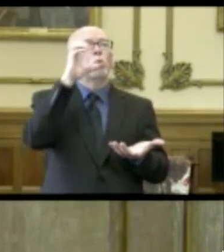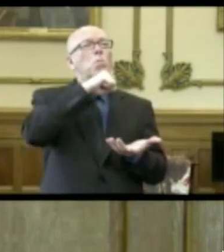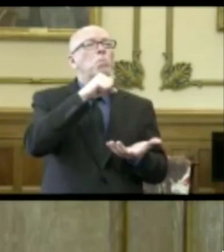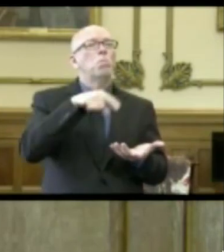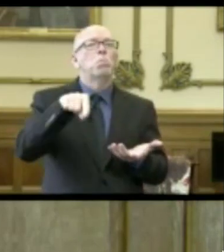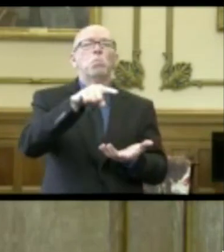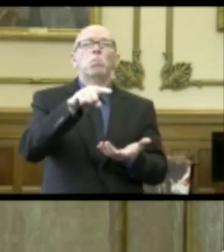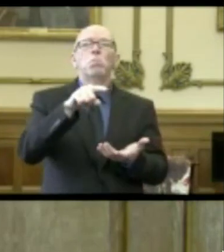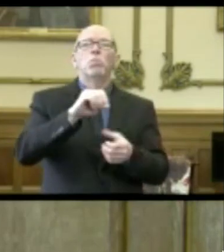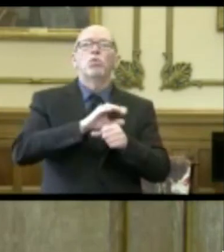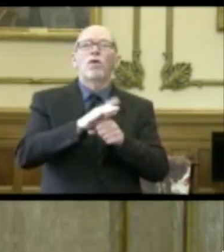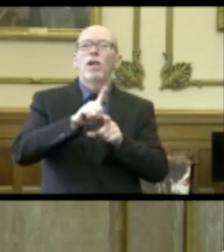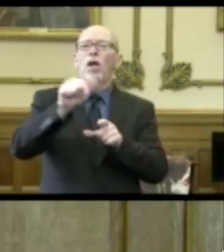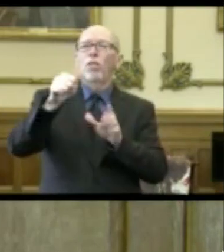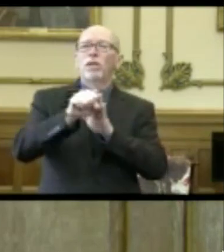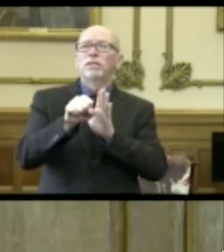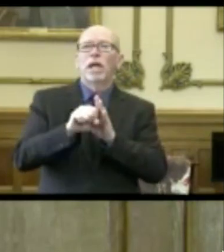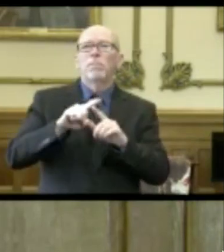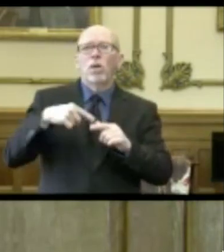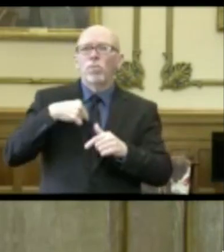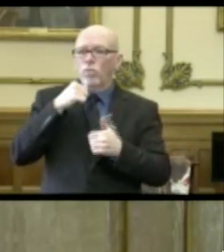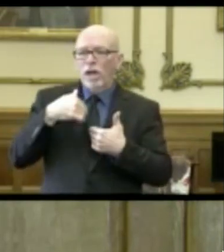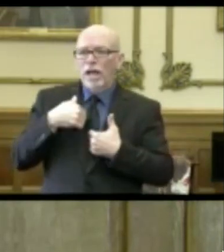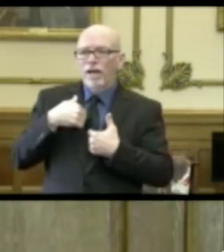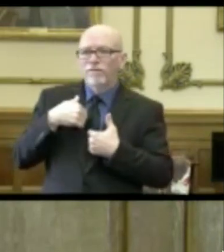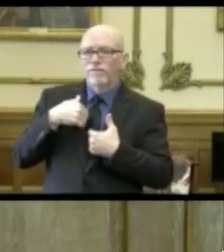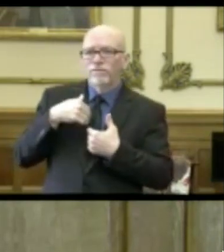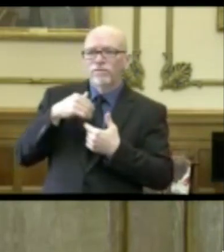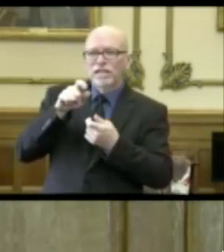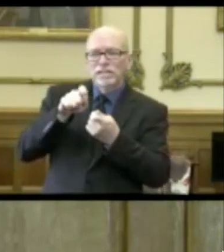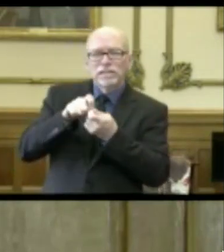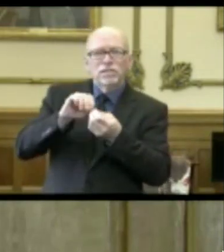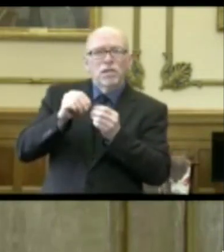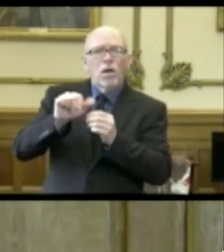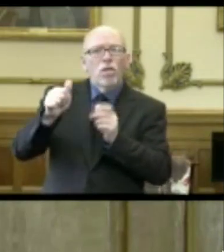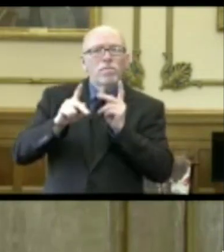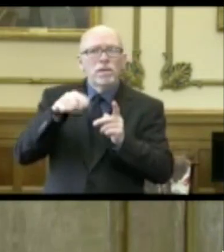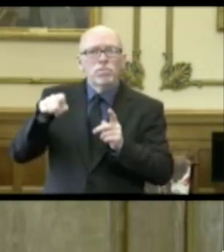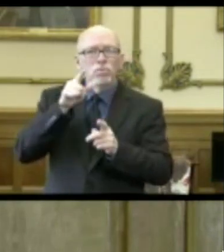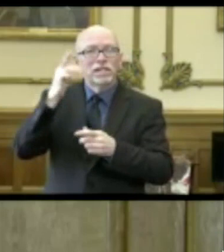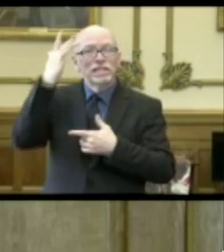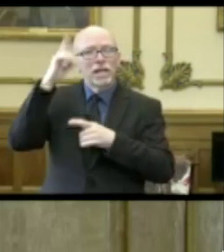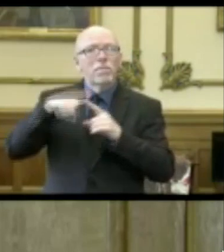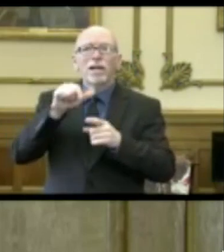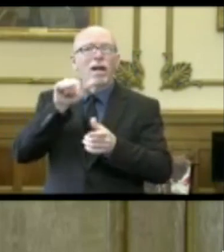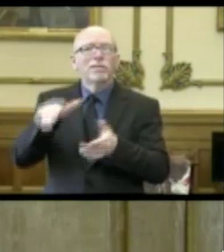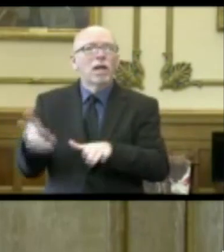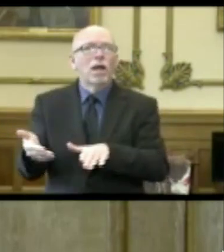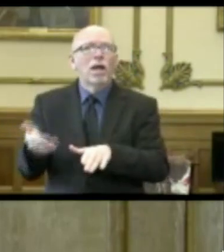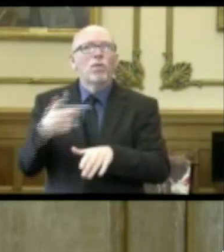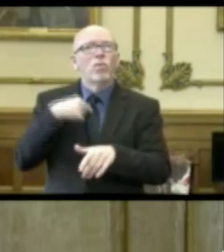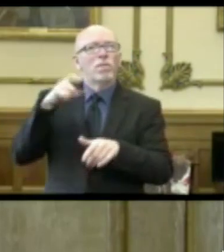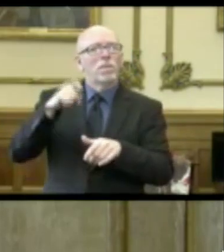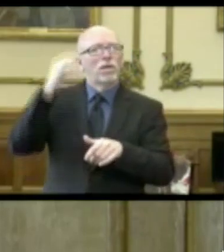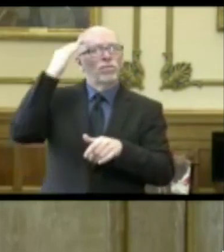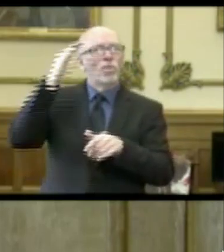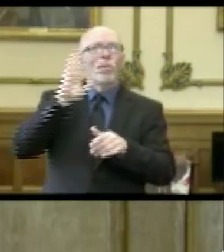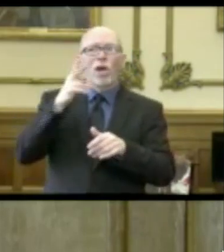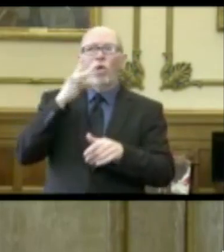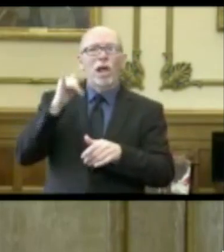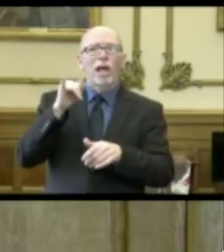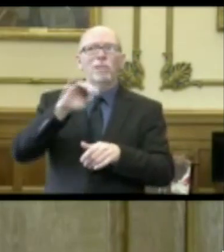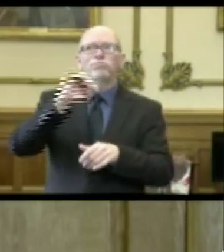-19 deaths, as other states are, but we don't have that underlying number of other people that were sick but didn't die from it, it's going to really inflate the